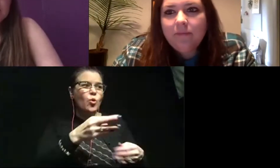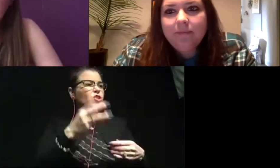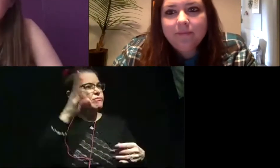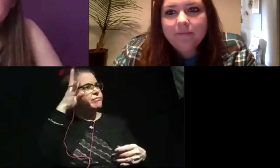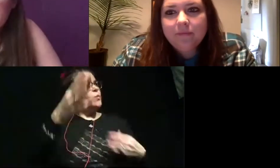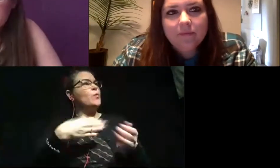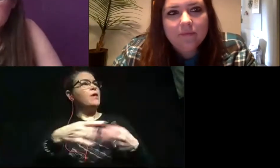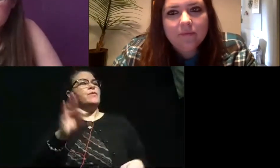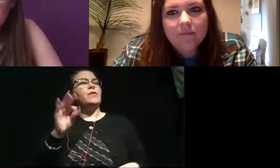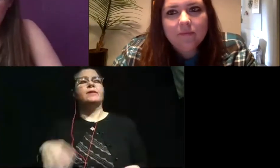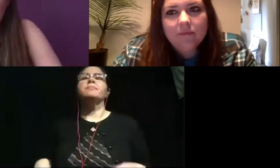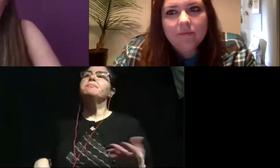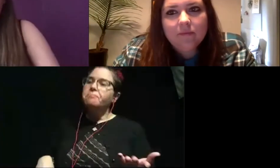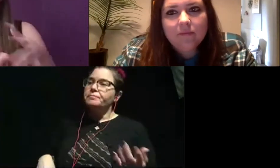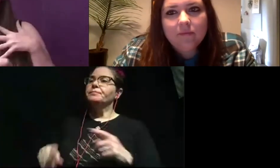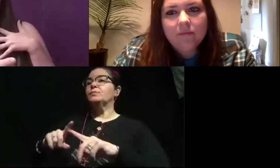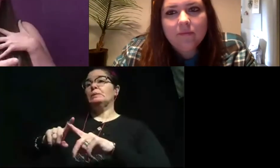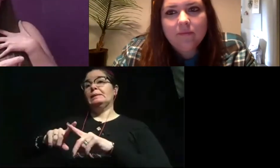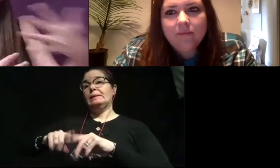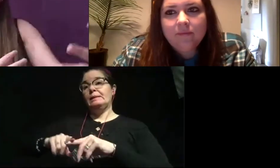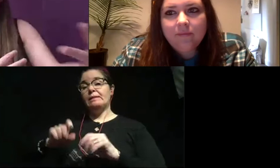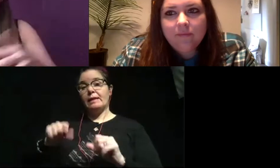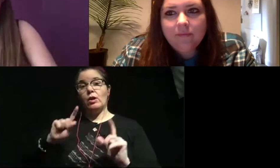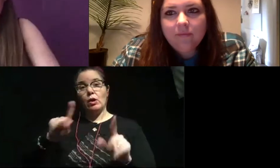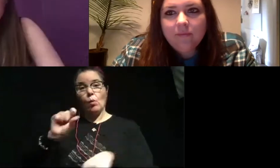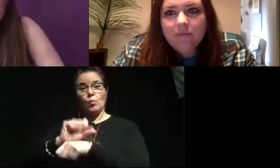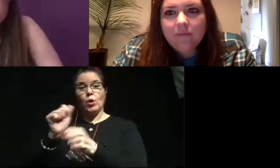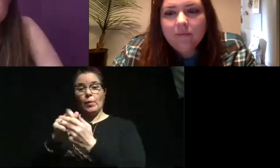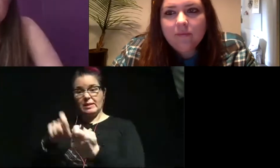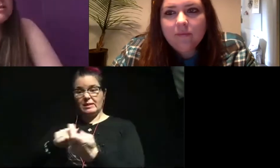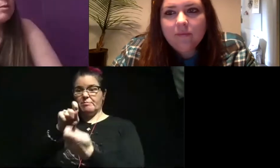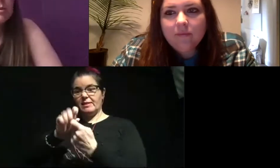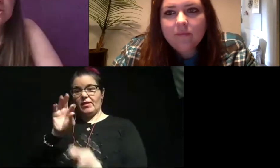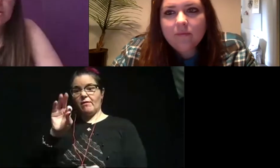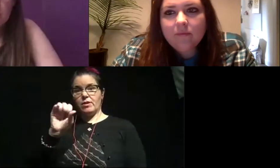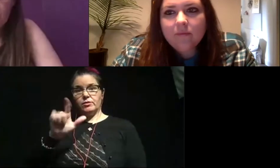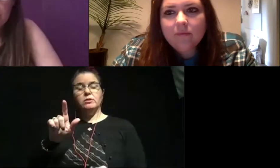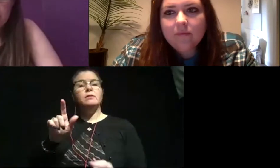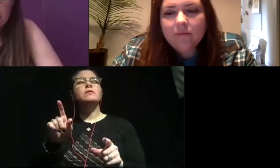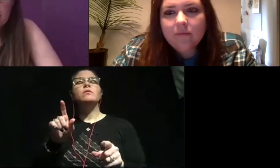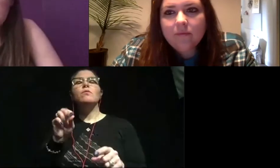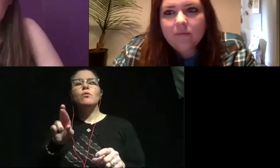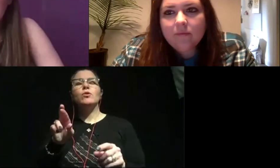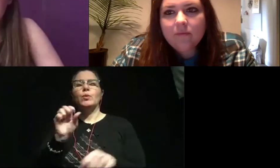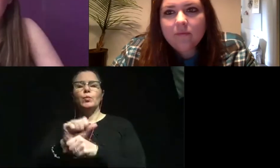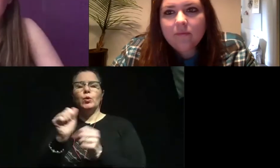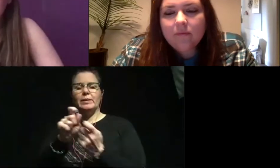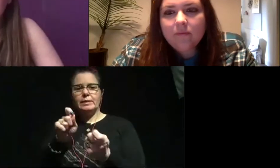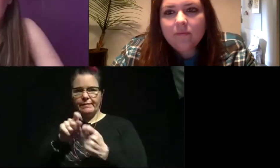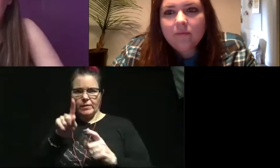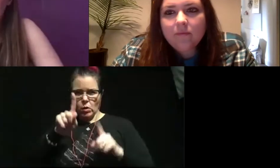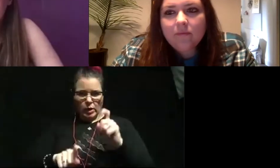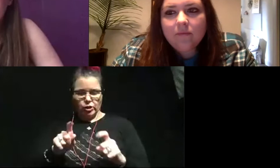So that depends. So you can go and work with certain fossils, but you can also work with certain questions. Like,